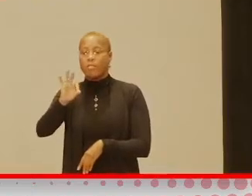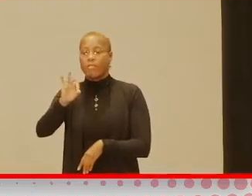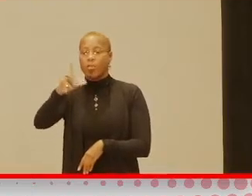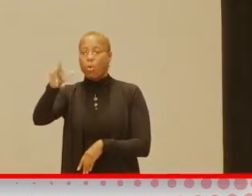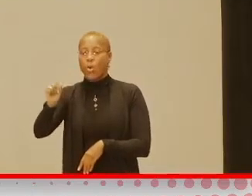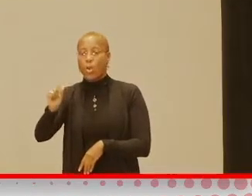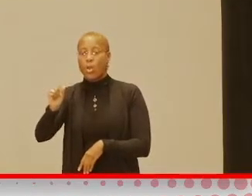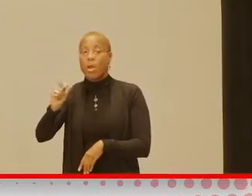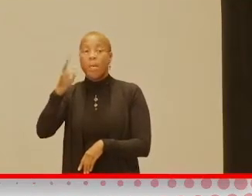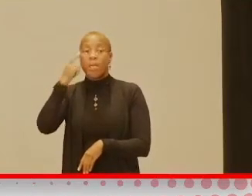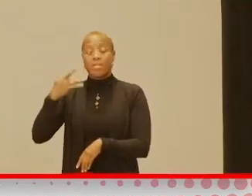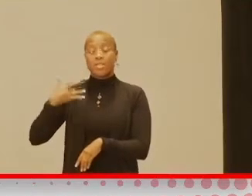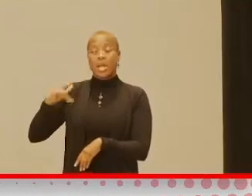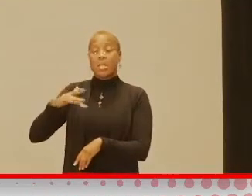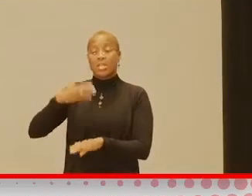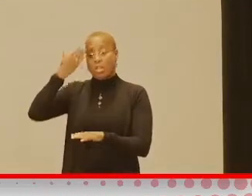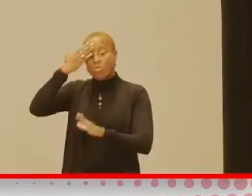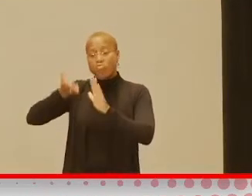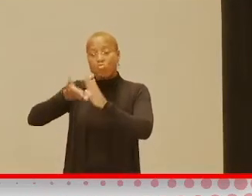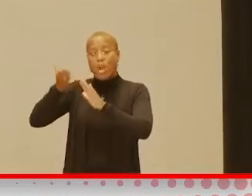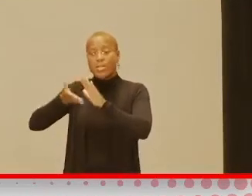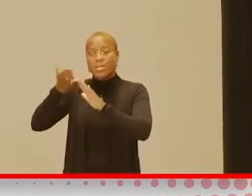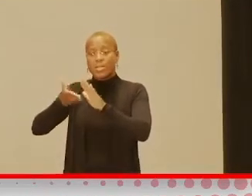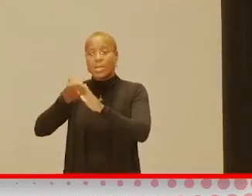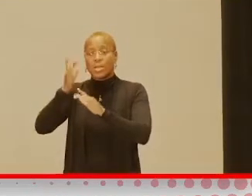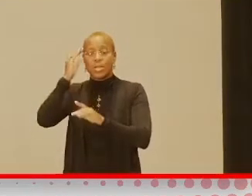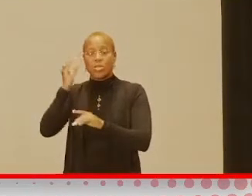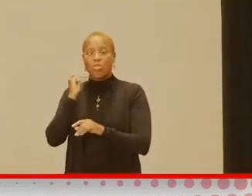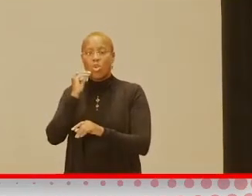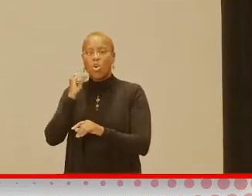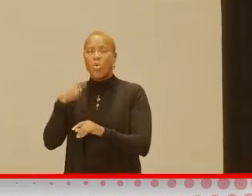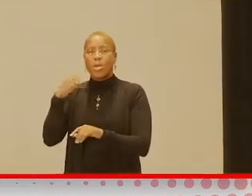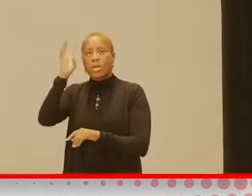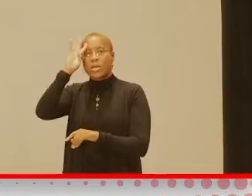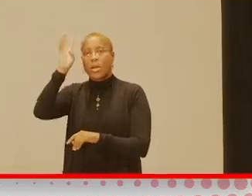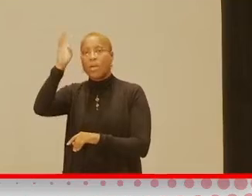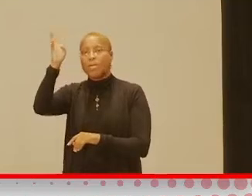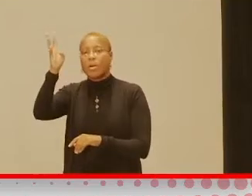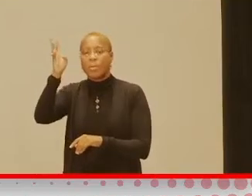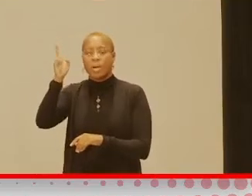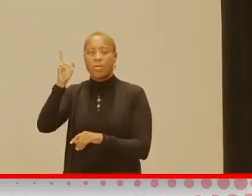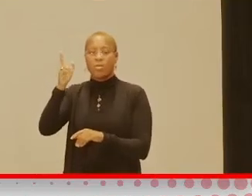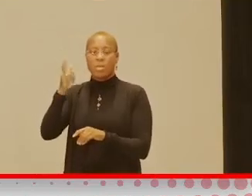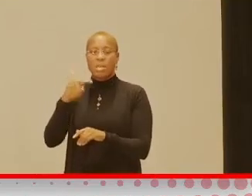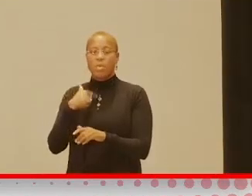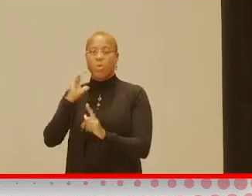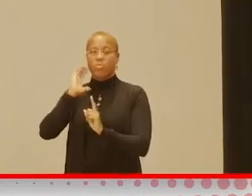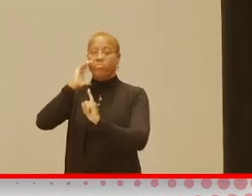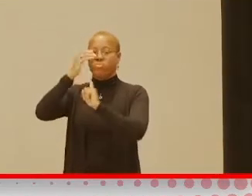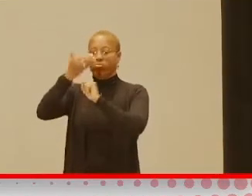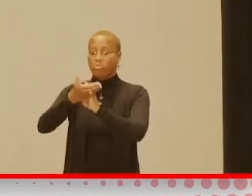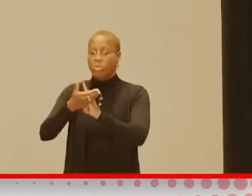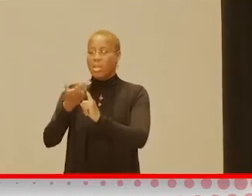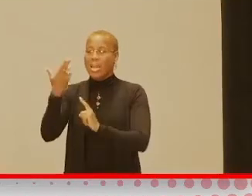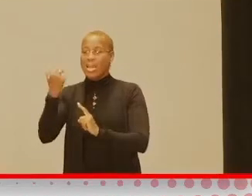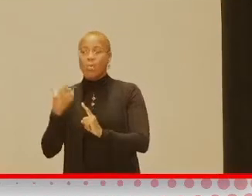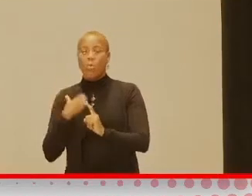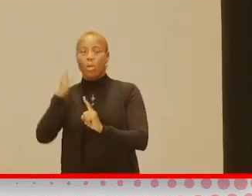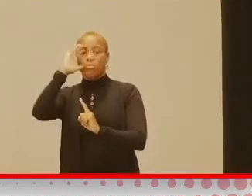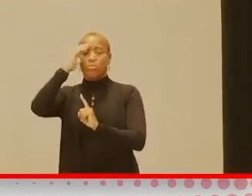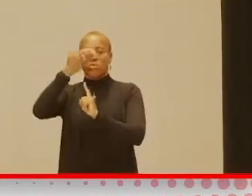up with the idea that he wanted us to have a mascot. And he wanted to wear that costume to kind of overcome the sensory